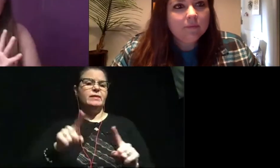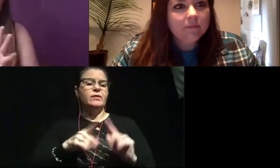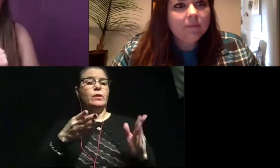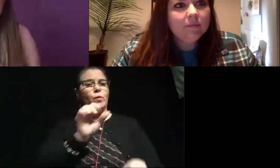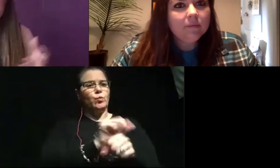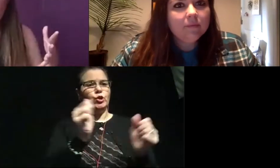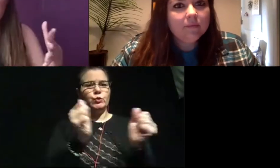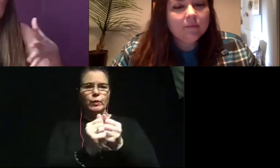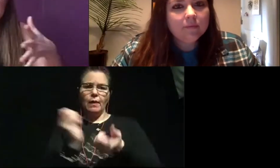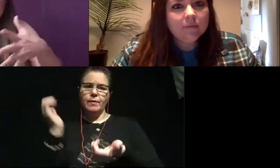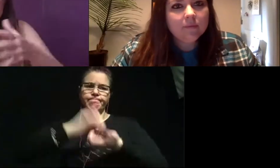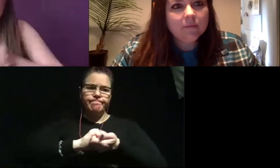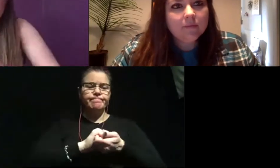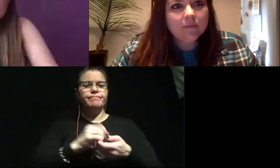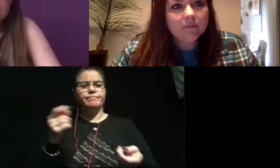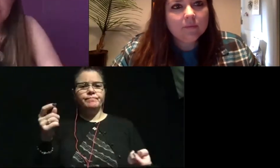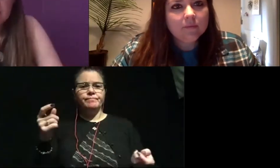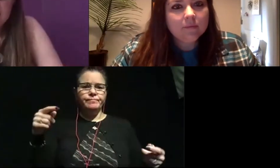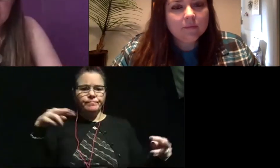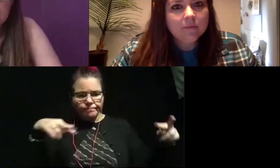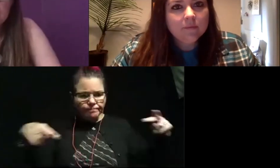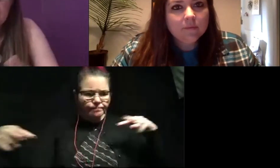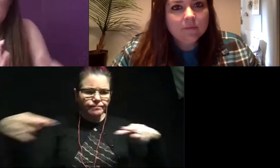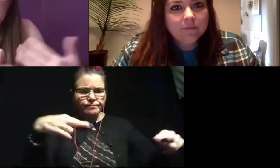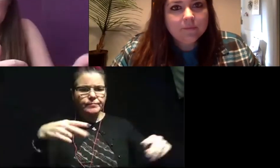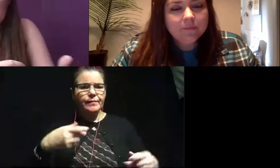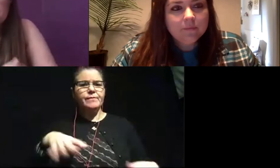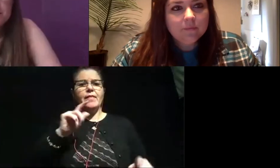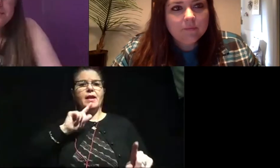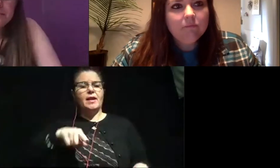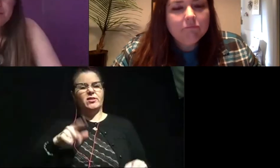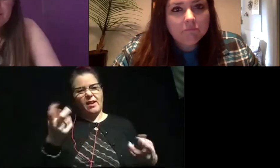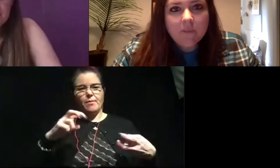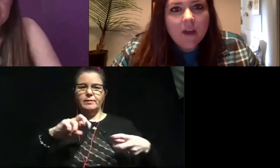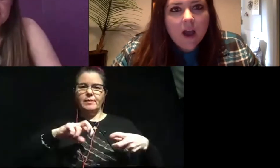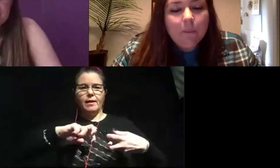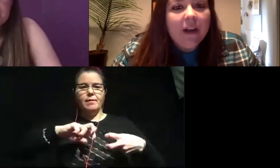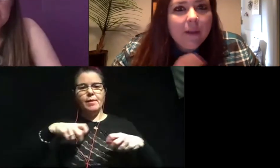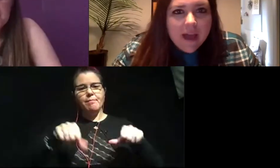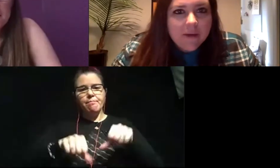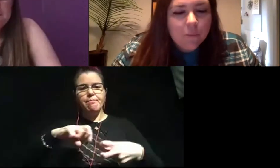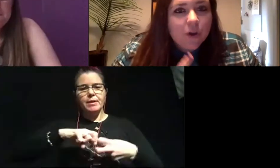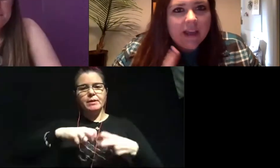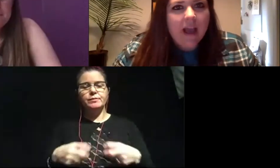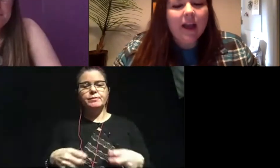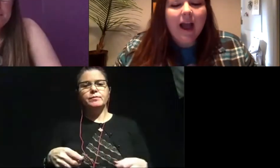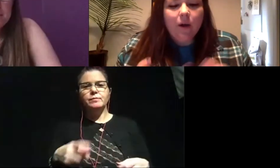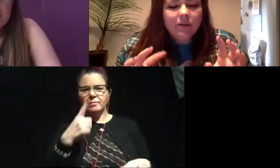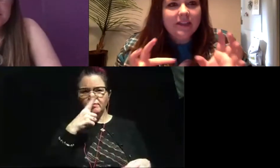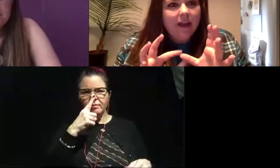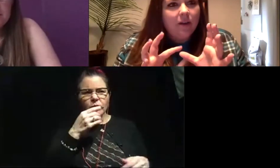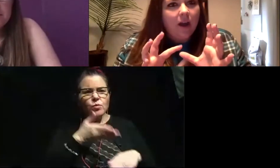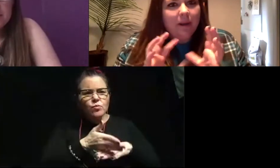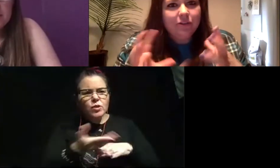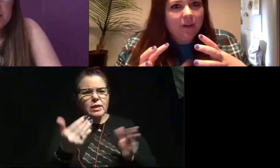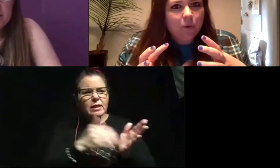together to kind of make one big answer because the geologic time scale is kind of like a puzzle. Um, bring up that wood again. How